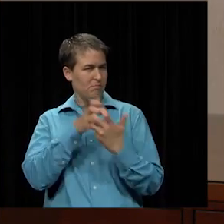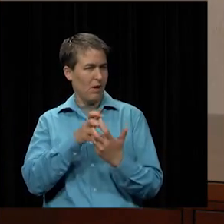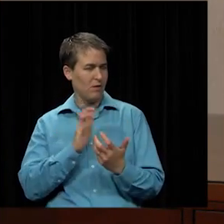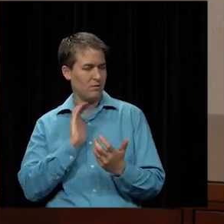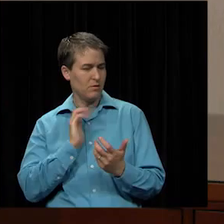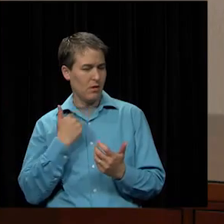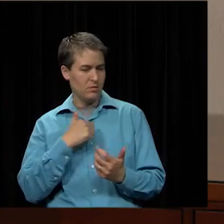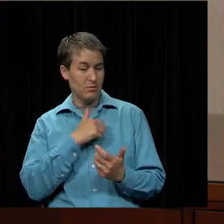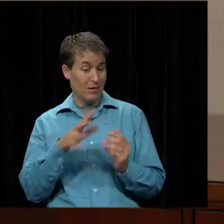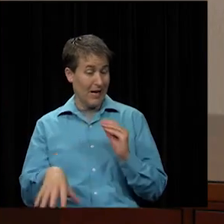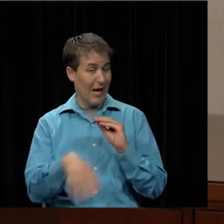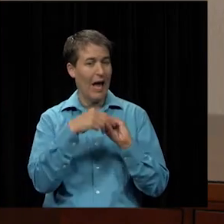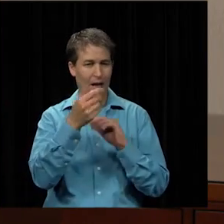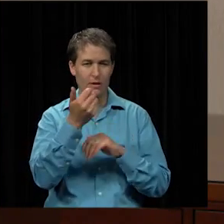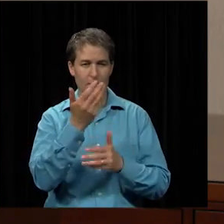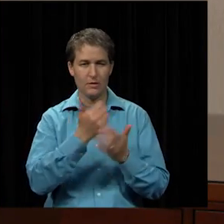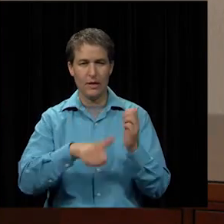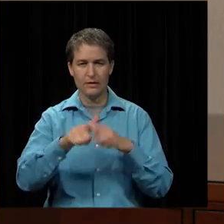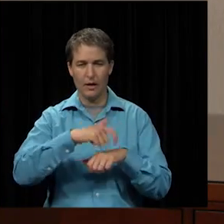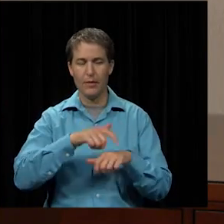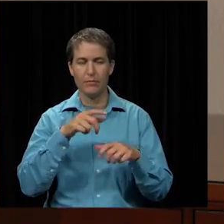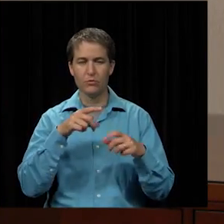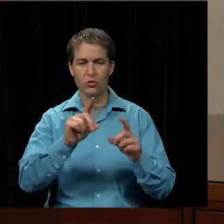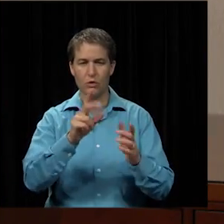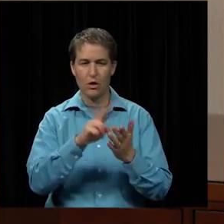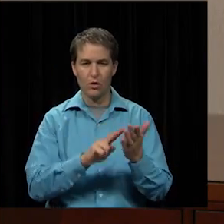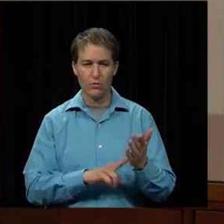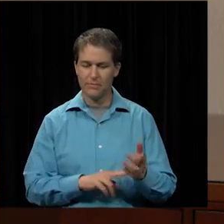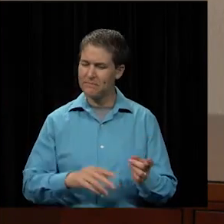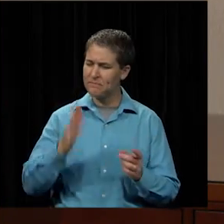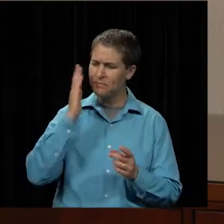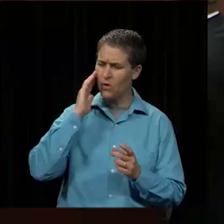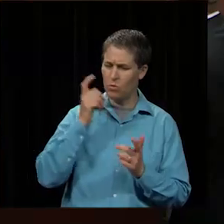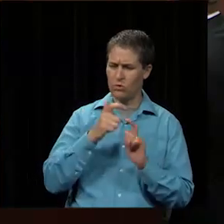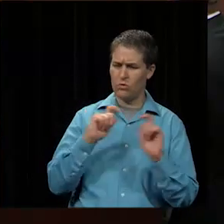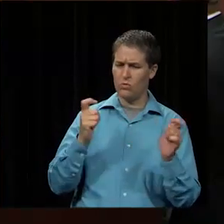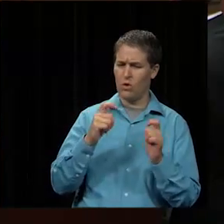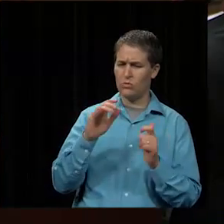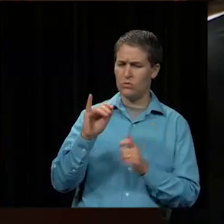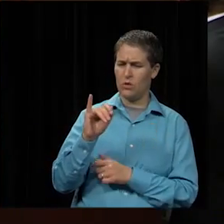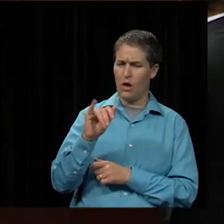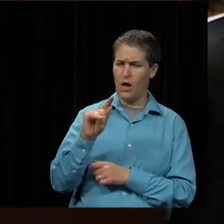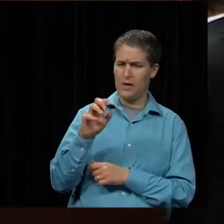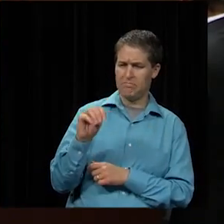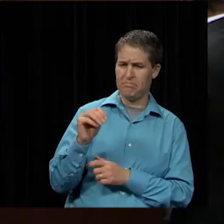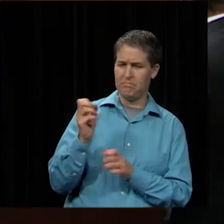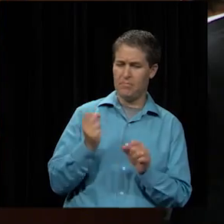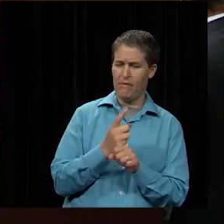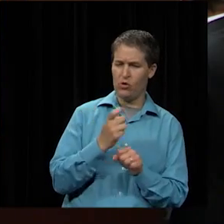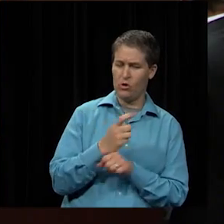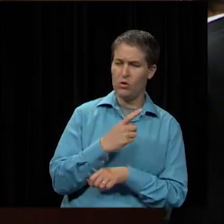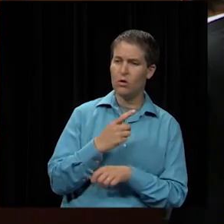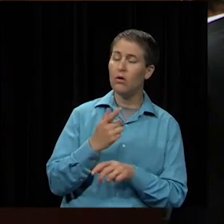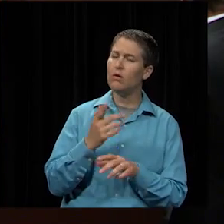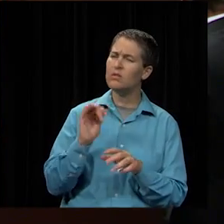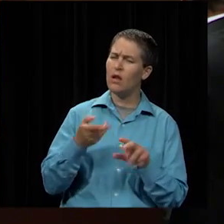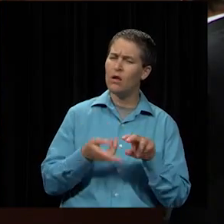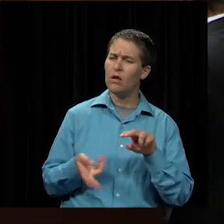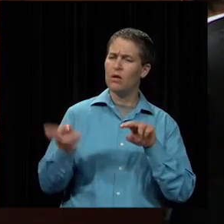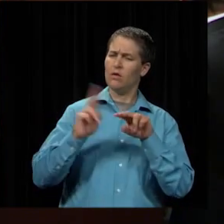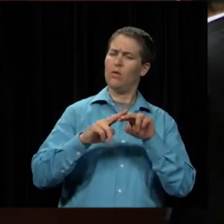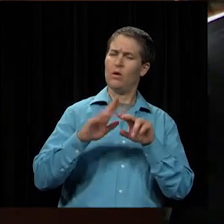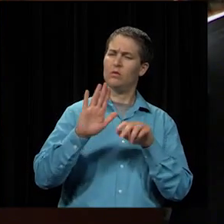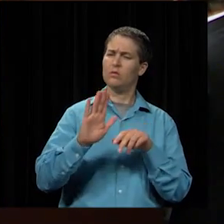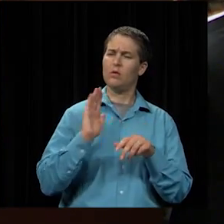at any point in the contract i know this is a large budget item every year um does it raise our liability